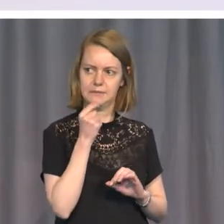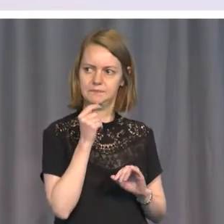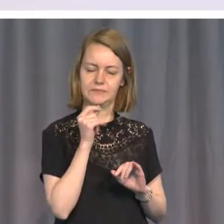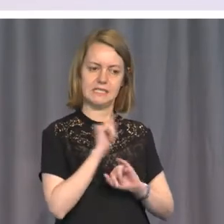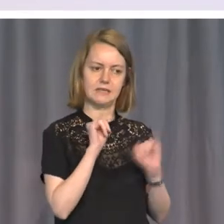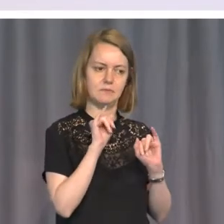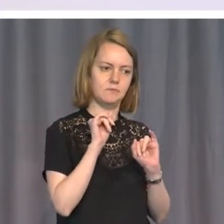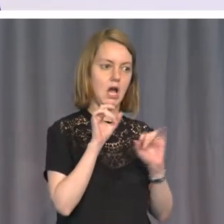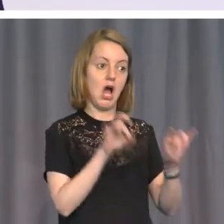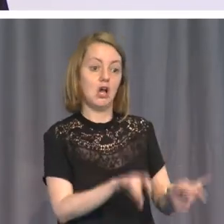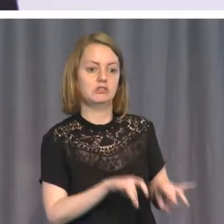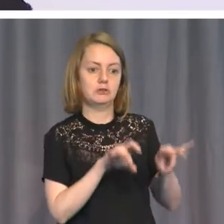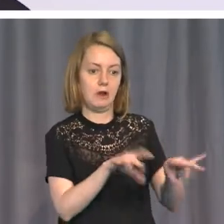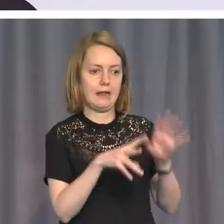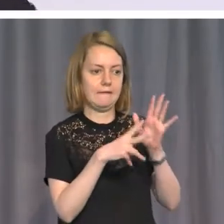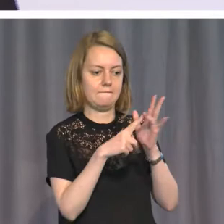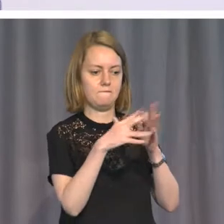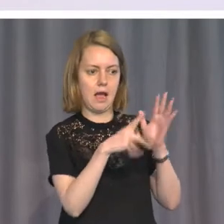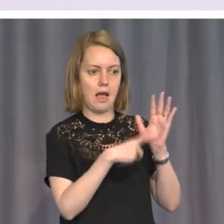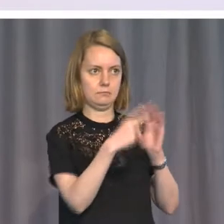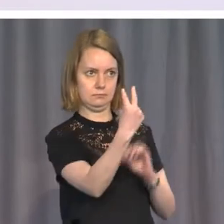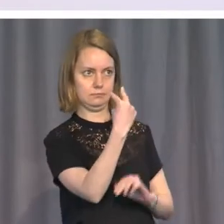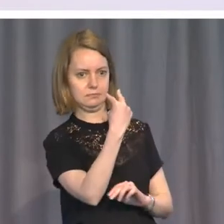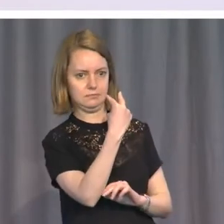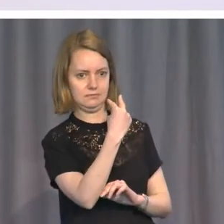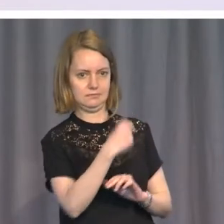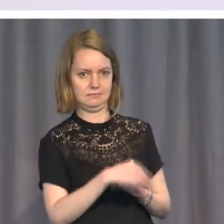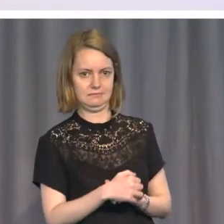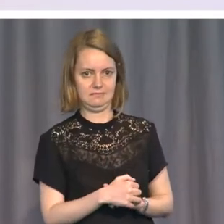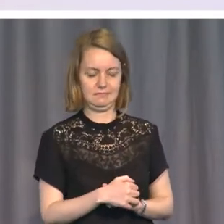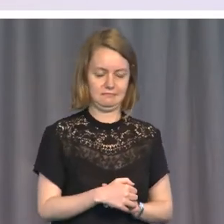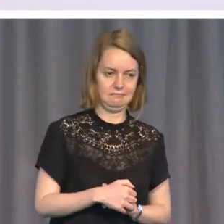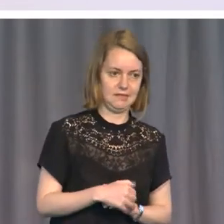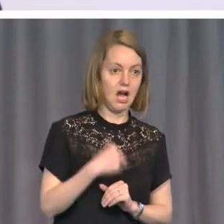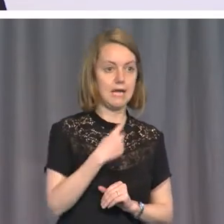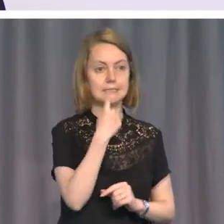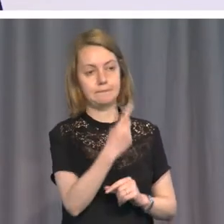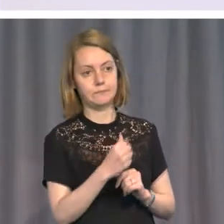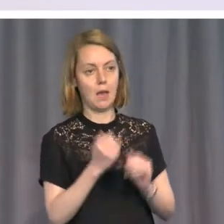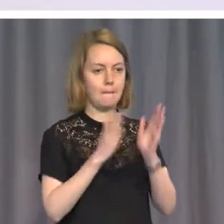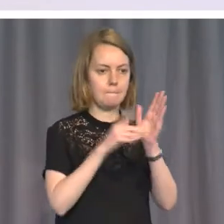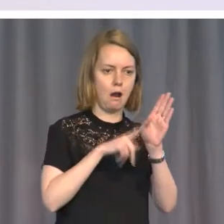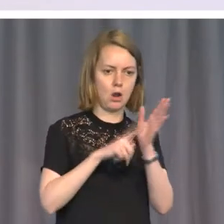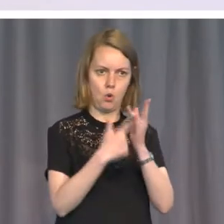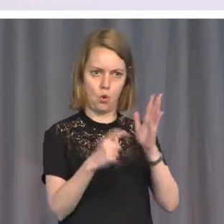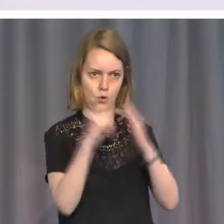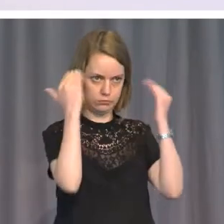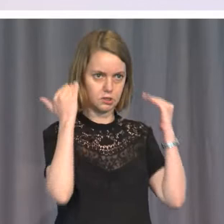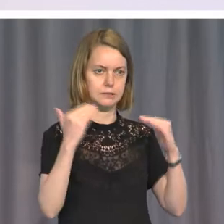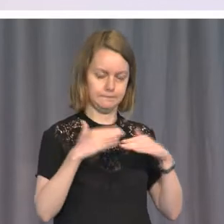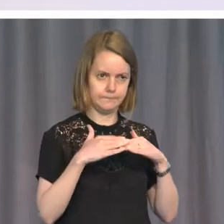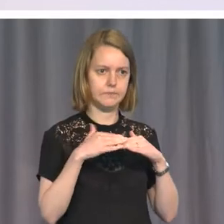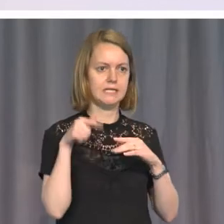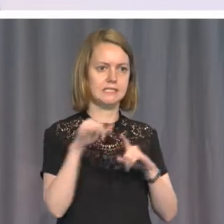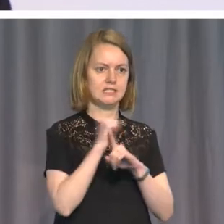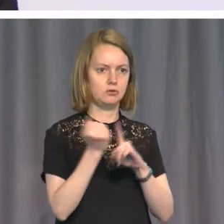Australian vowels, France and Branch. And I said to him, my lord, this is a case about